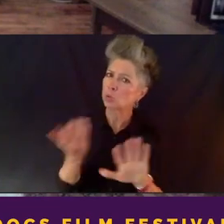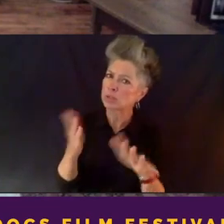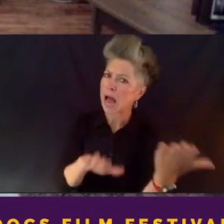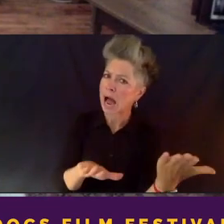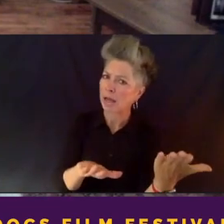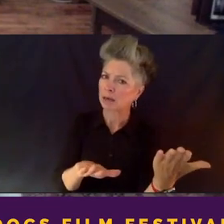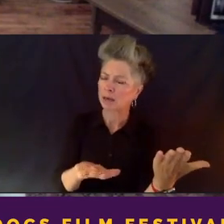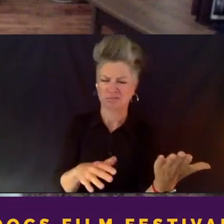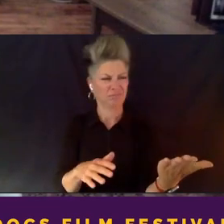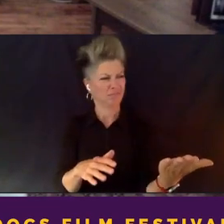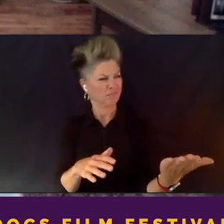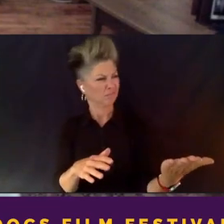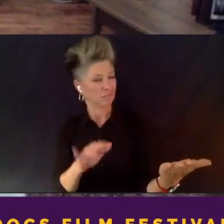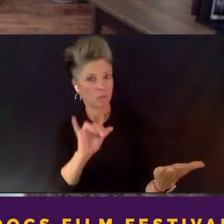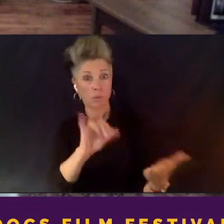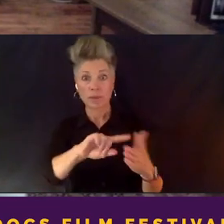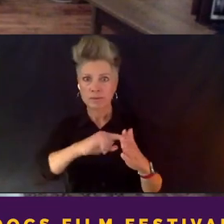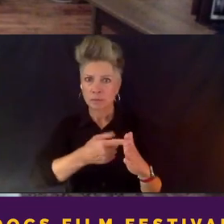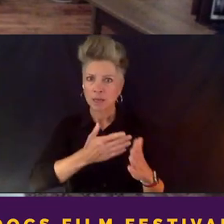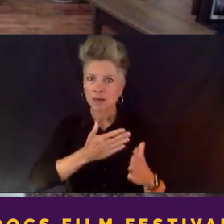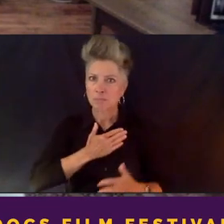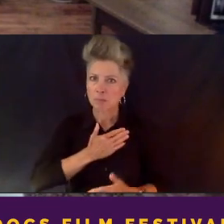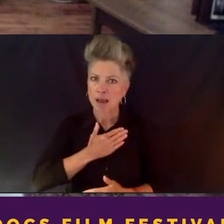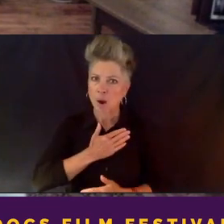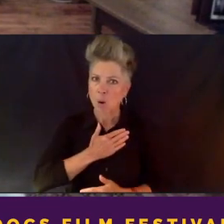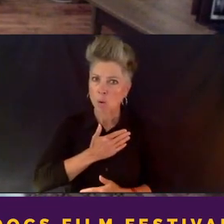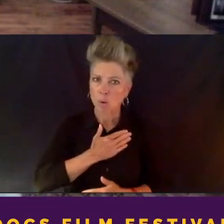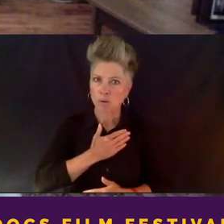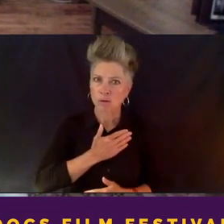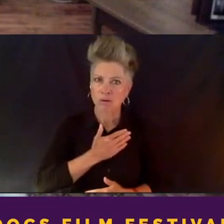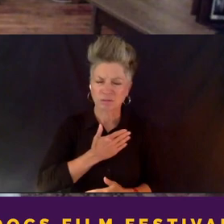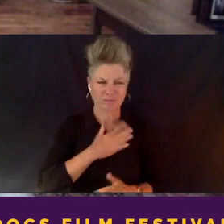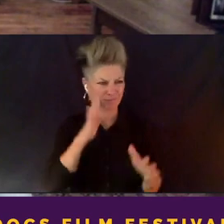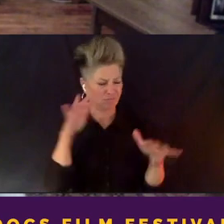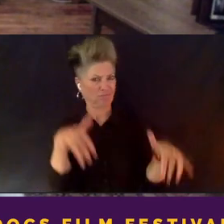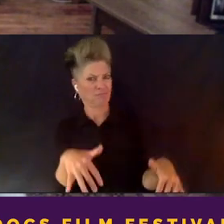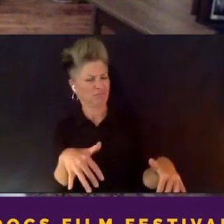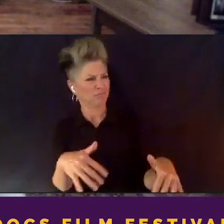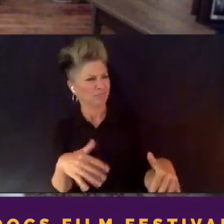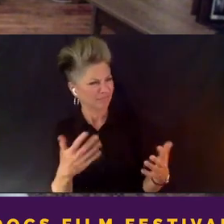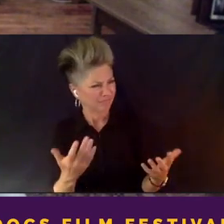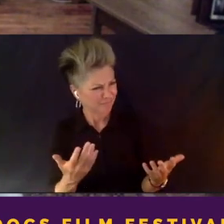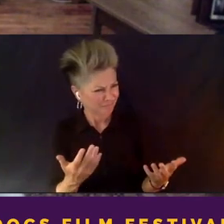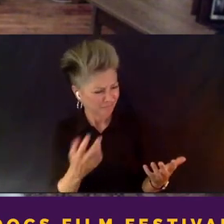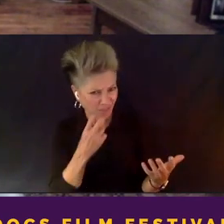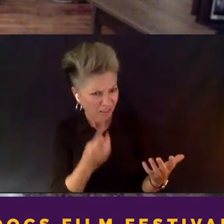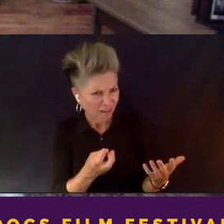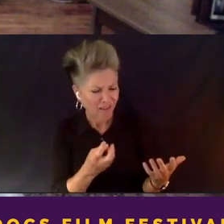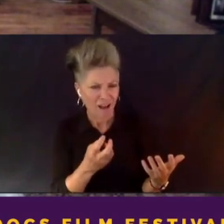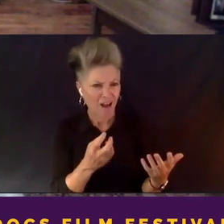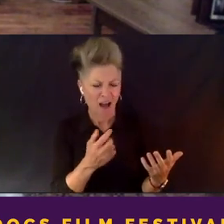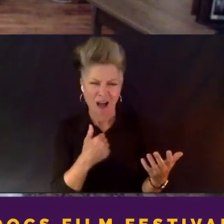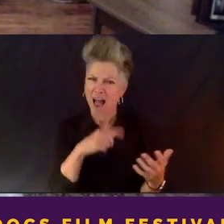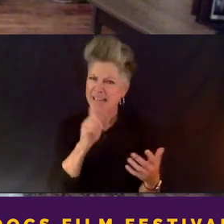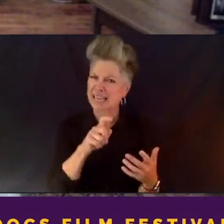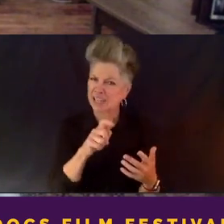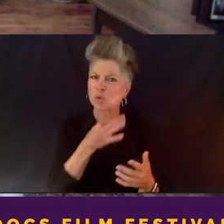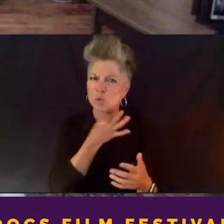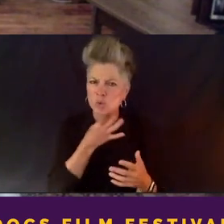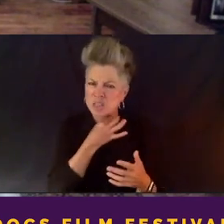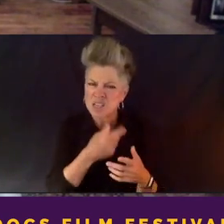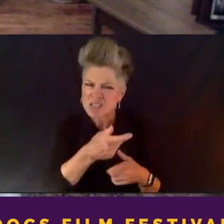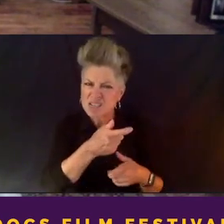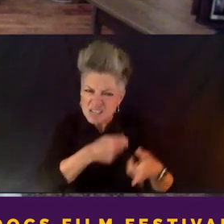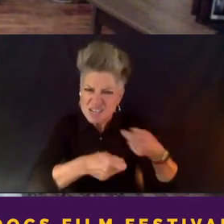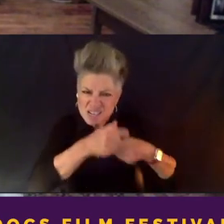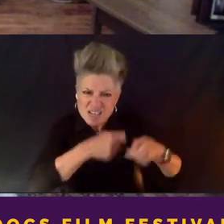beginning of my own personal. I like, personal. I can't believe this. It's how, like Abby was saying, I got to pull on the thread. Where does this lead?